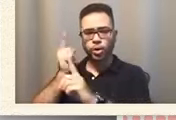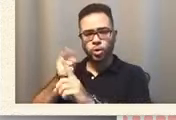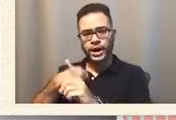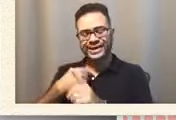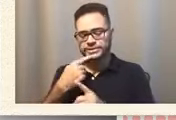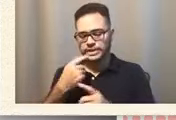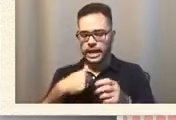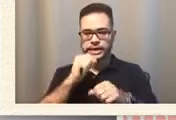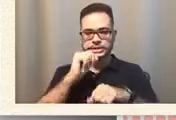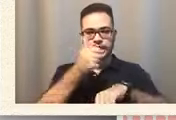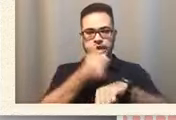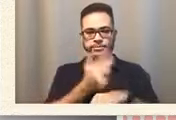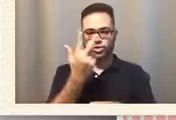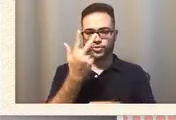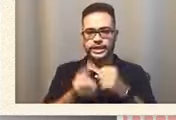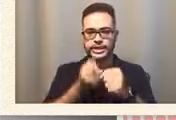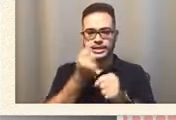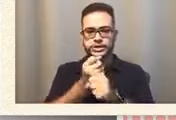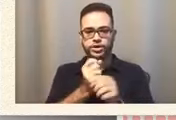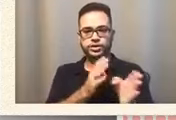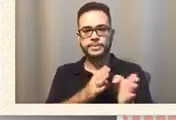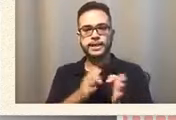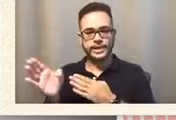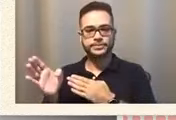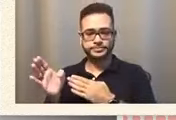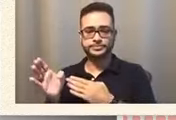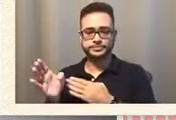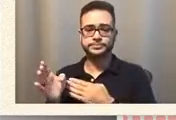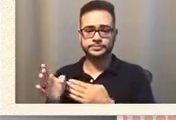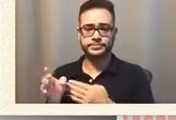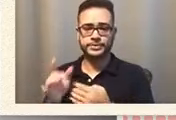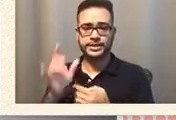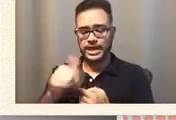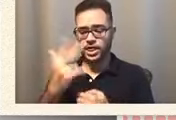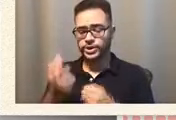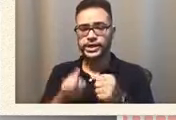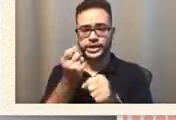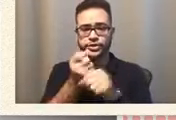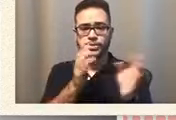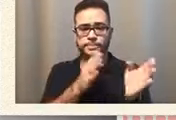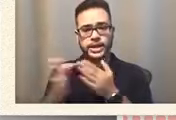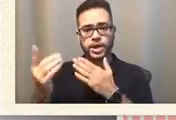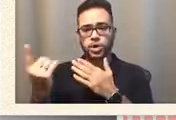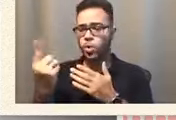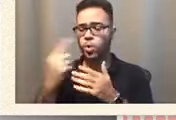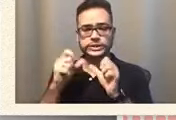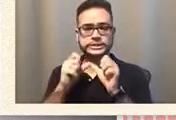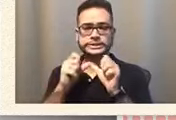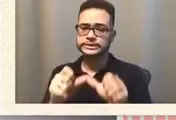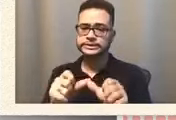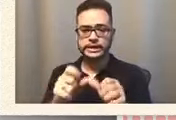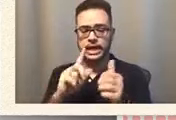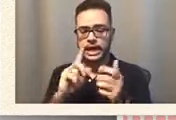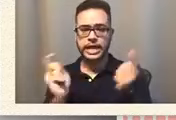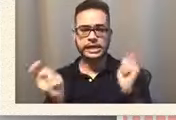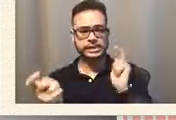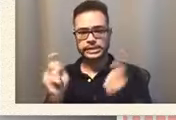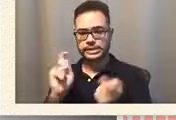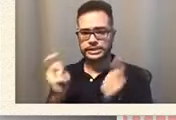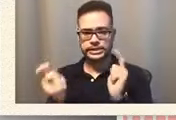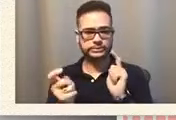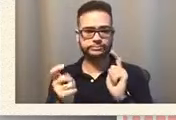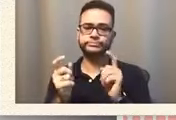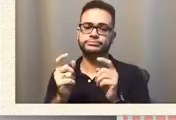and that three-year plan is always consistent, and I adapt and change it as I go along. And